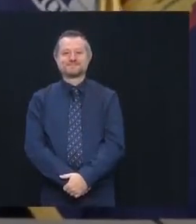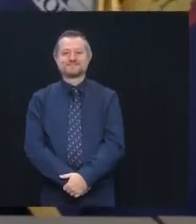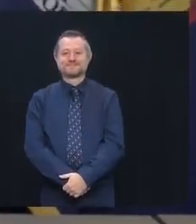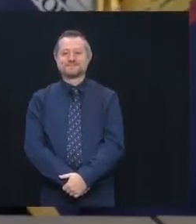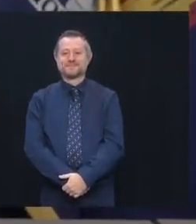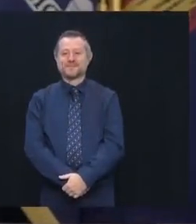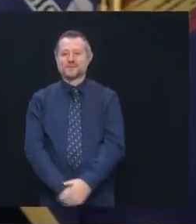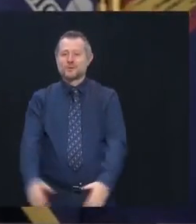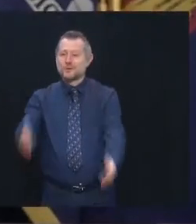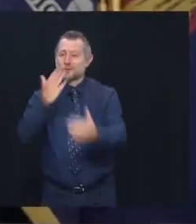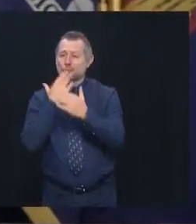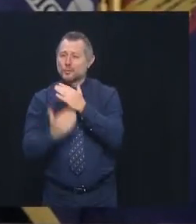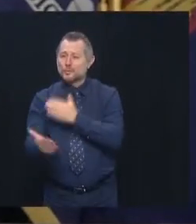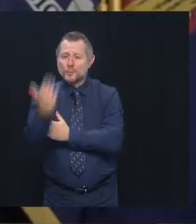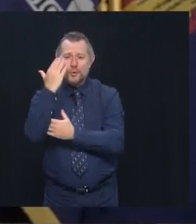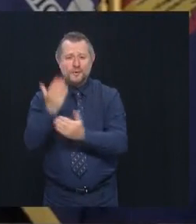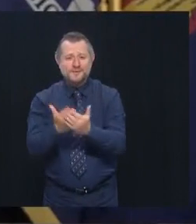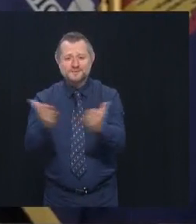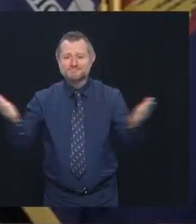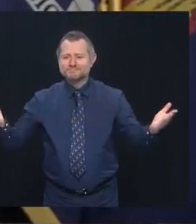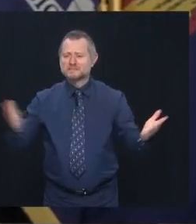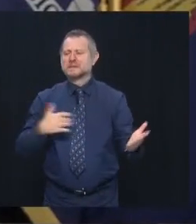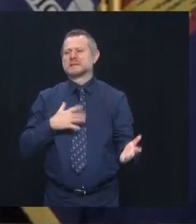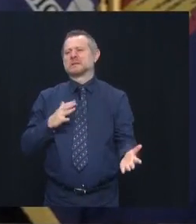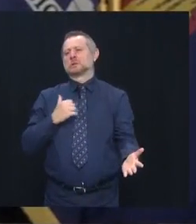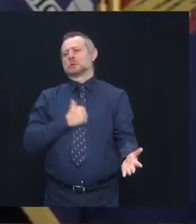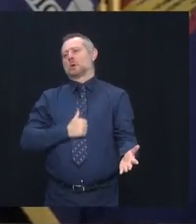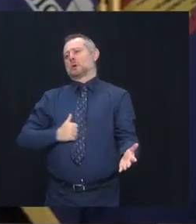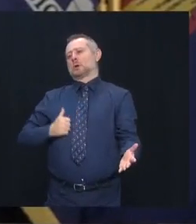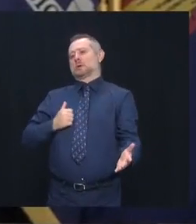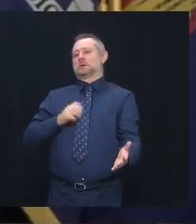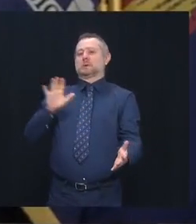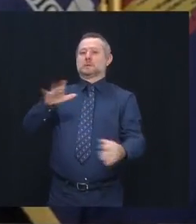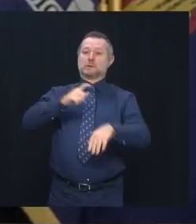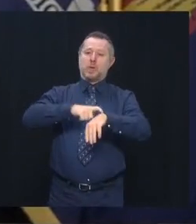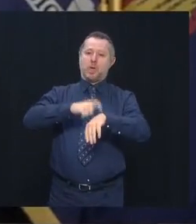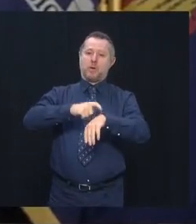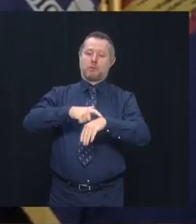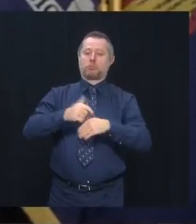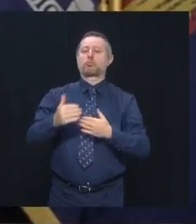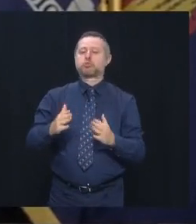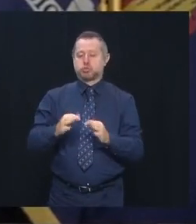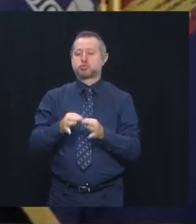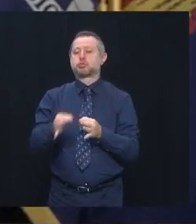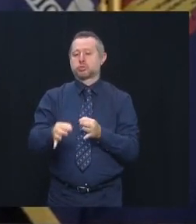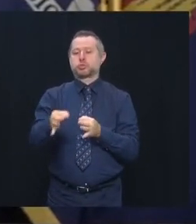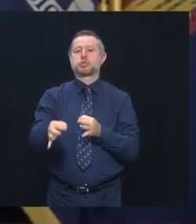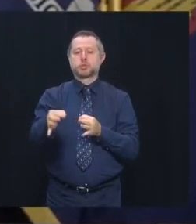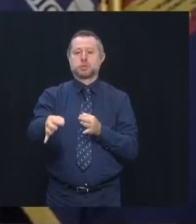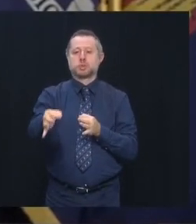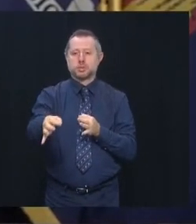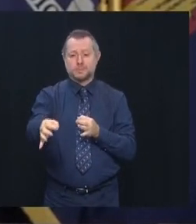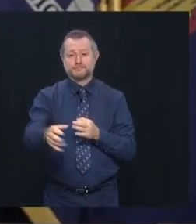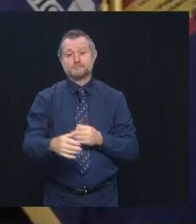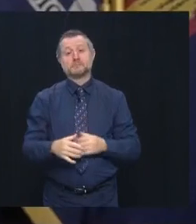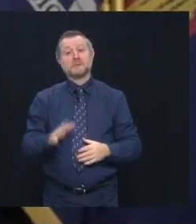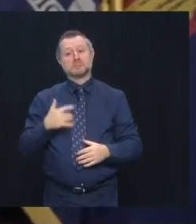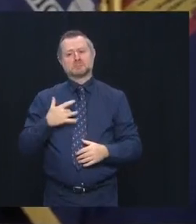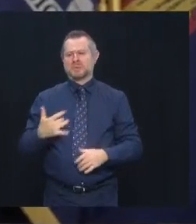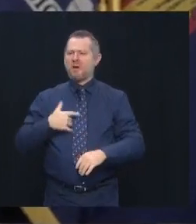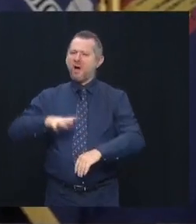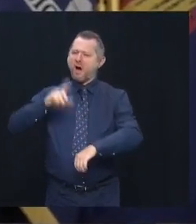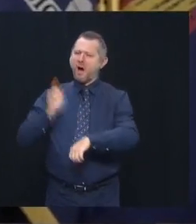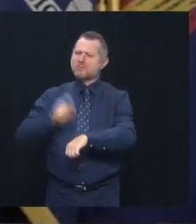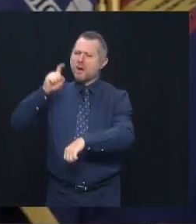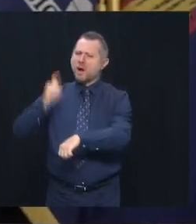Good morning. Sorry for the delay. I pride myself on my punctuality.